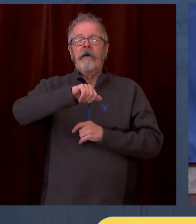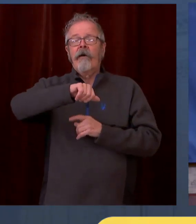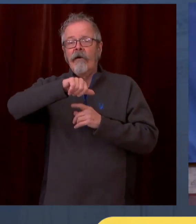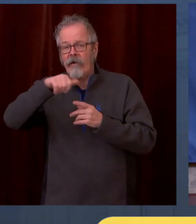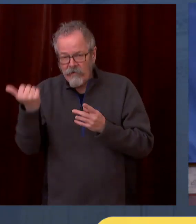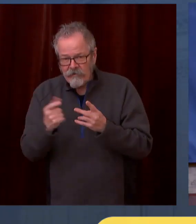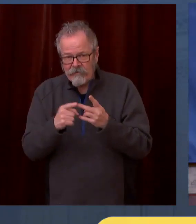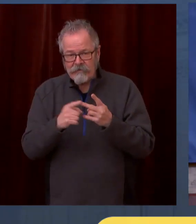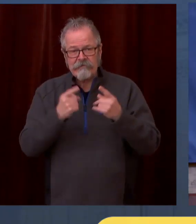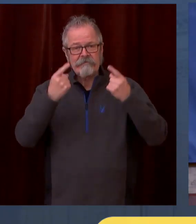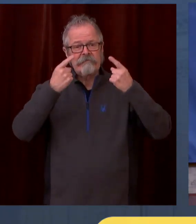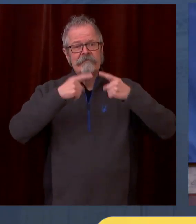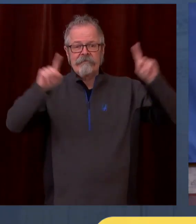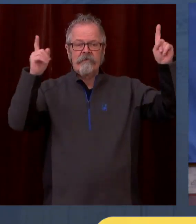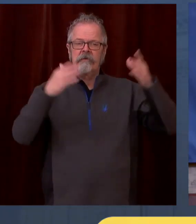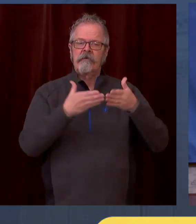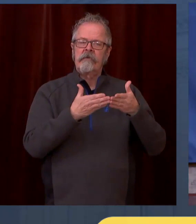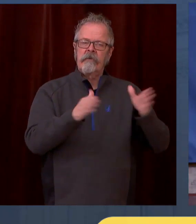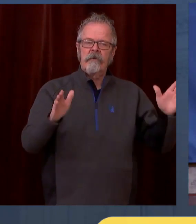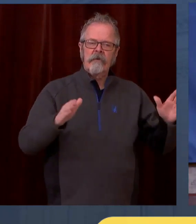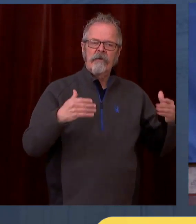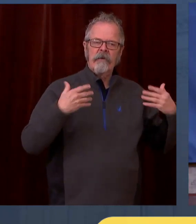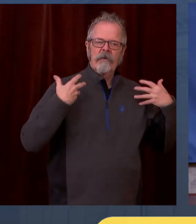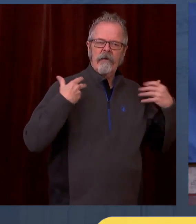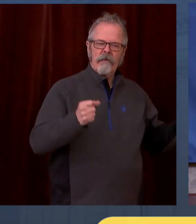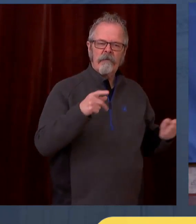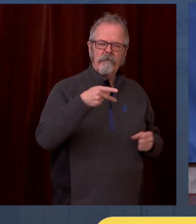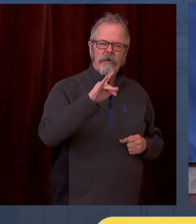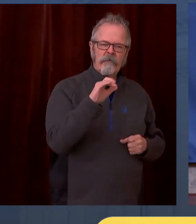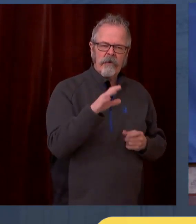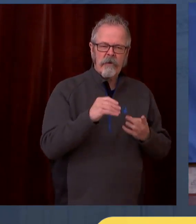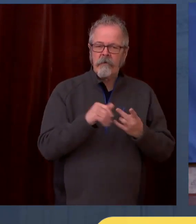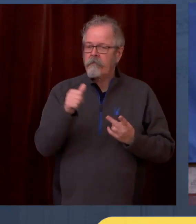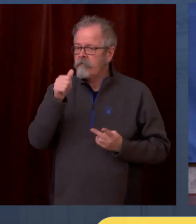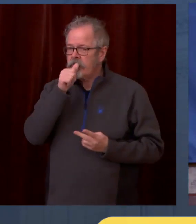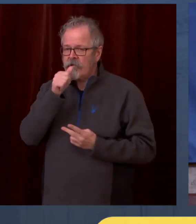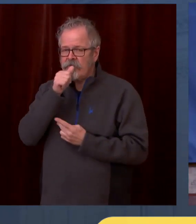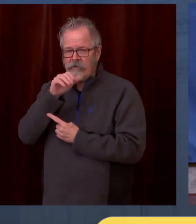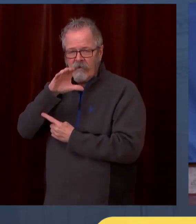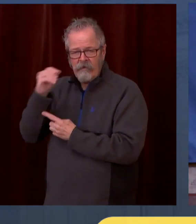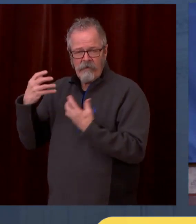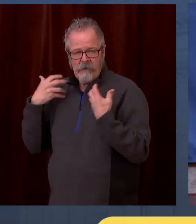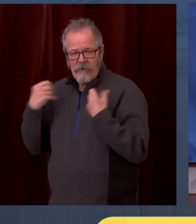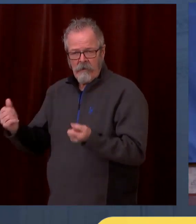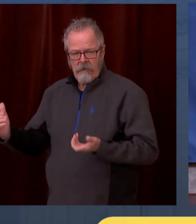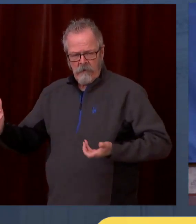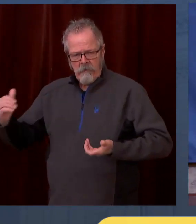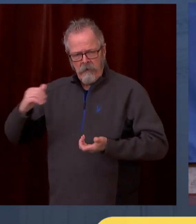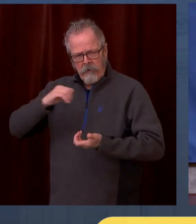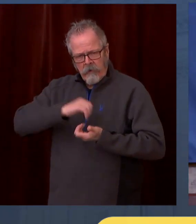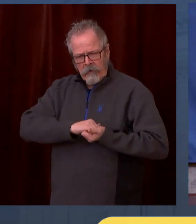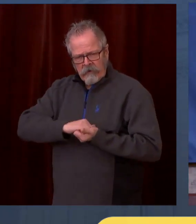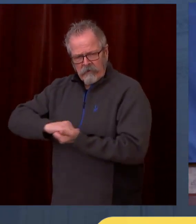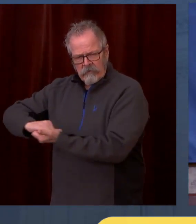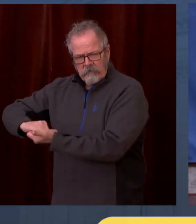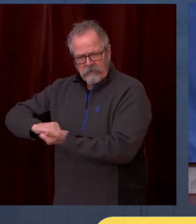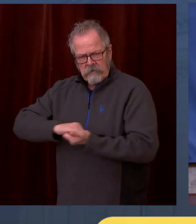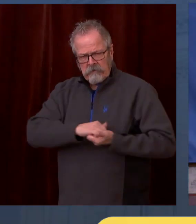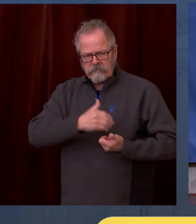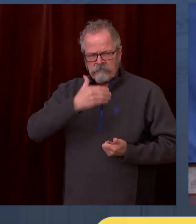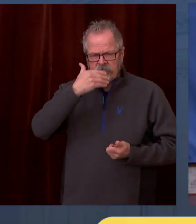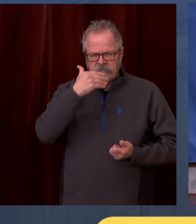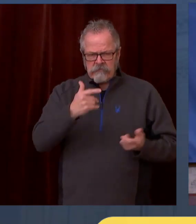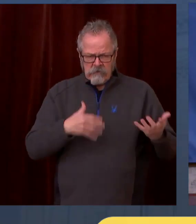.5 million doses administered to date is thanks to the efforts of many dedicated providers and public health